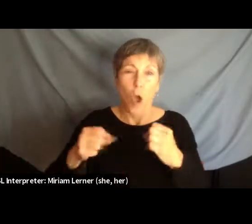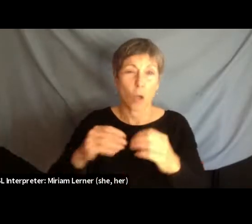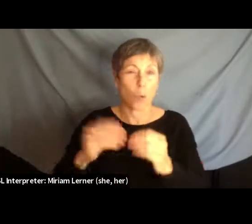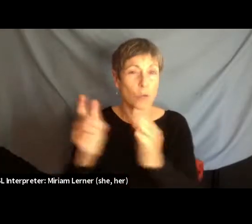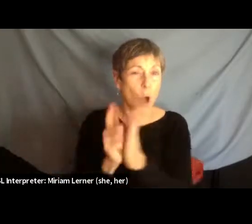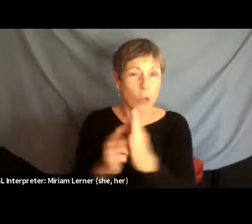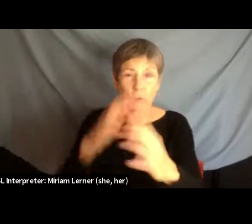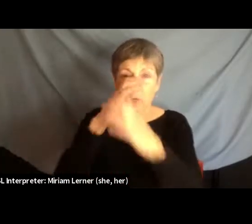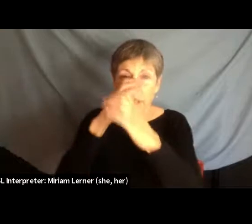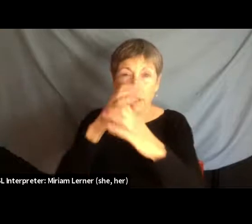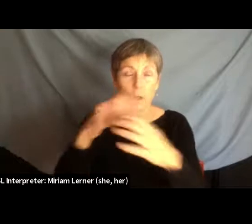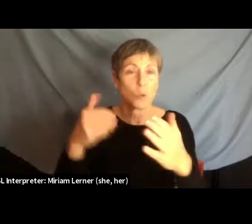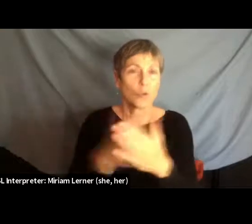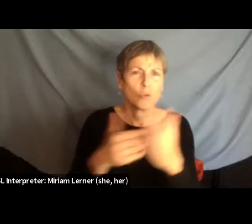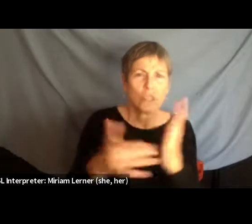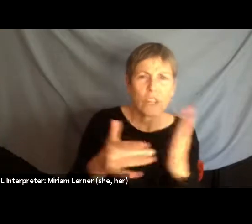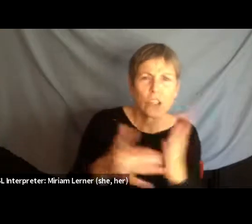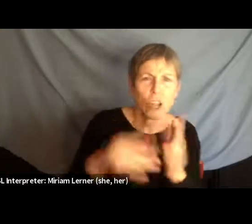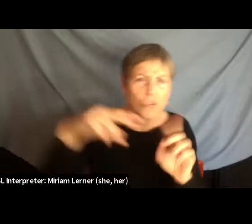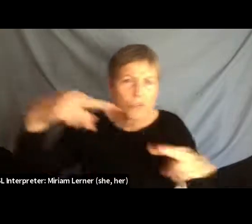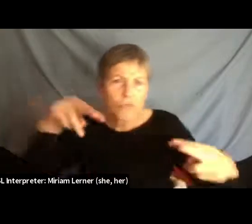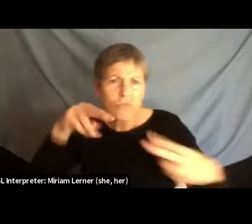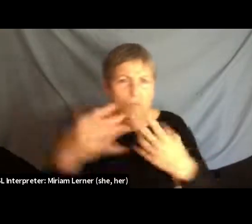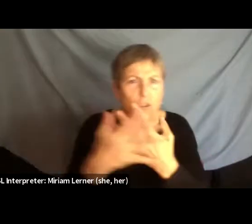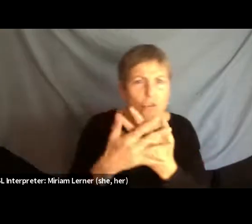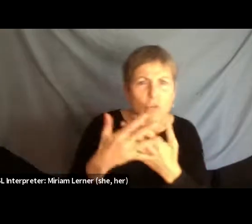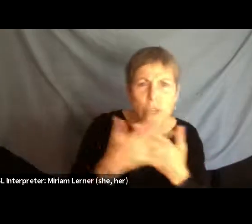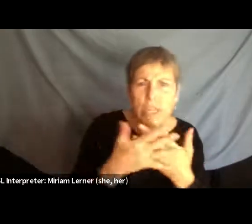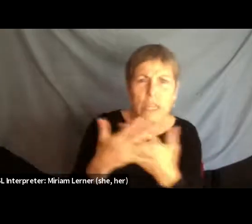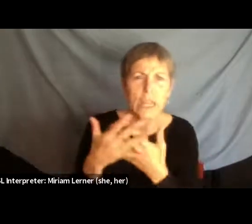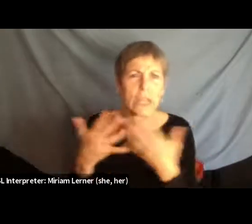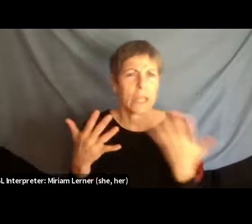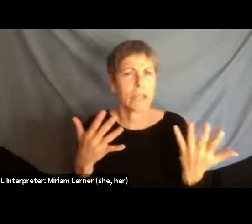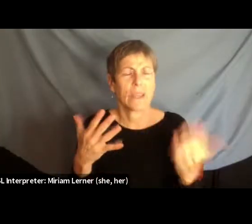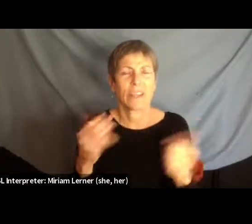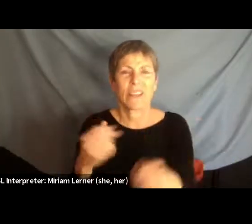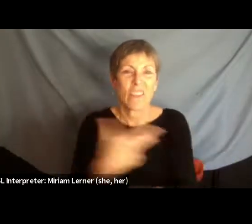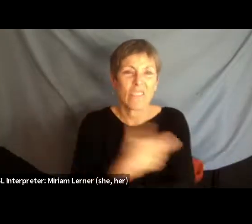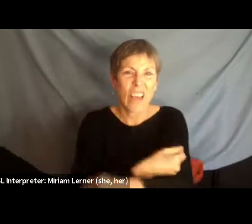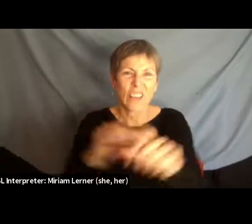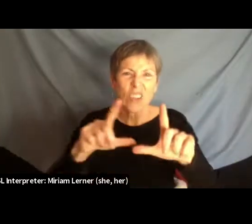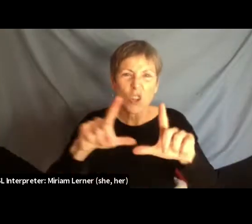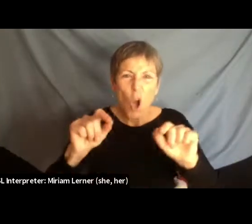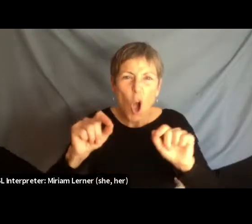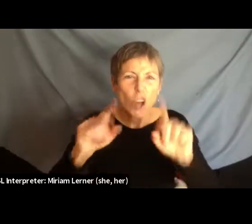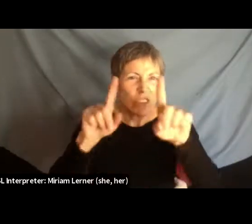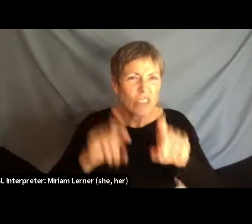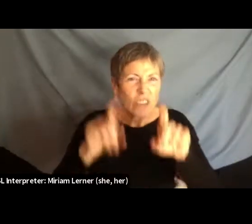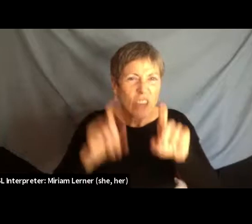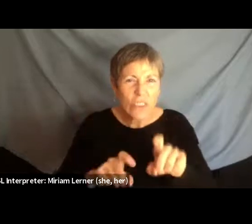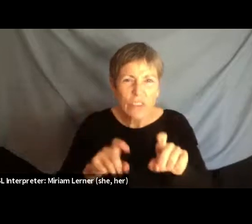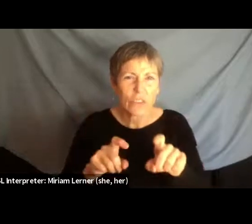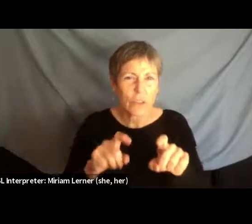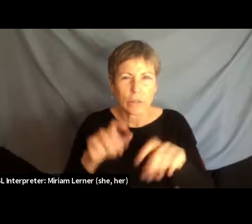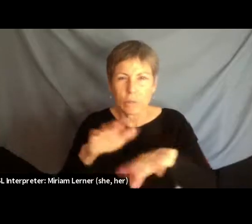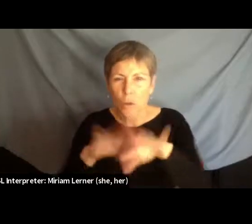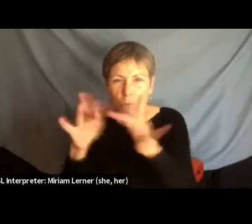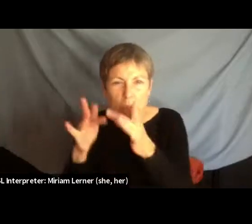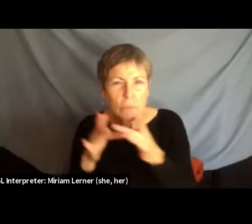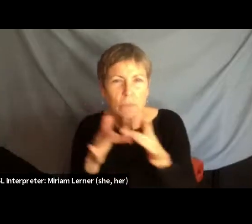new technologies of control and screening through test reports, vaccine cards, etc., containment zones in neighborhoods,